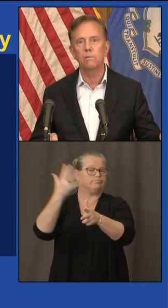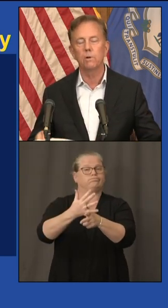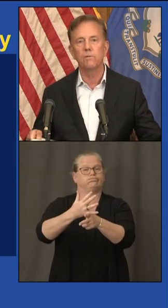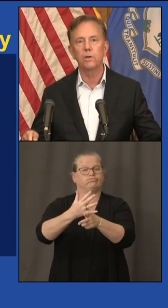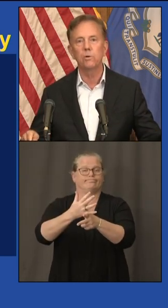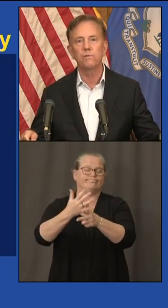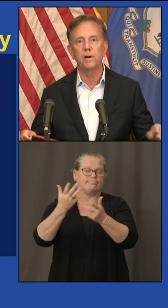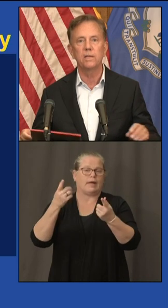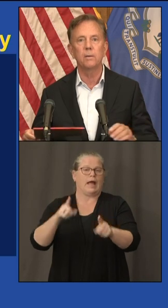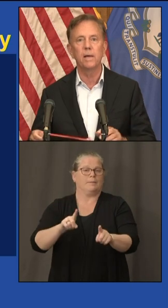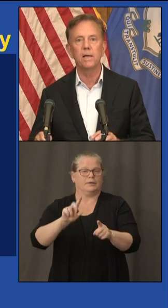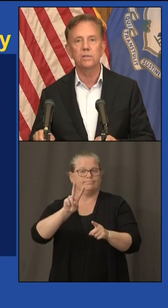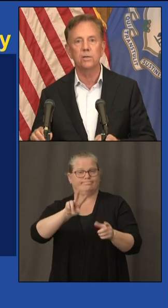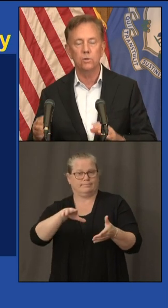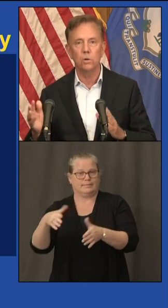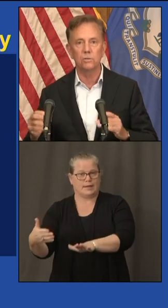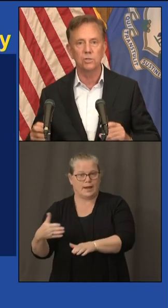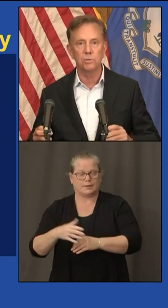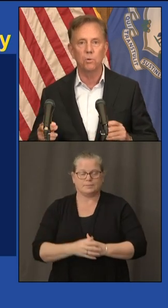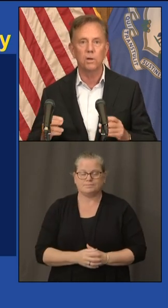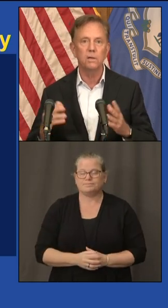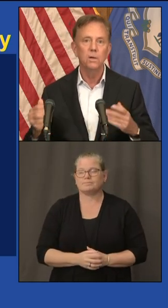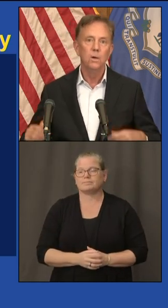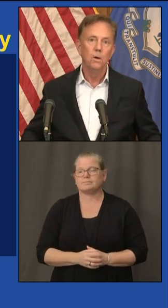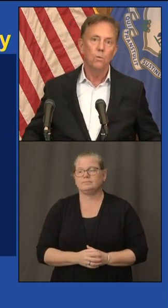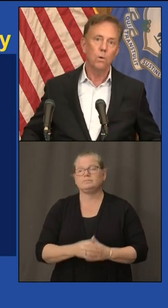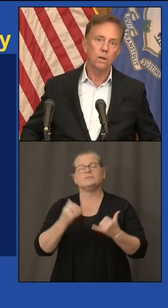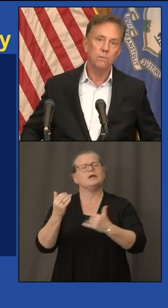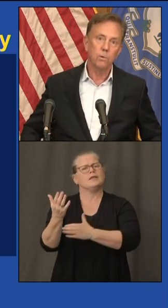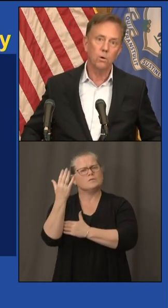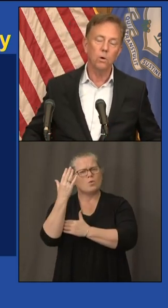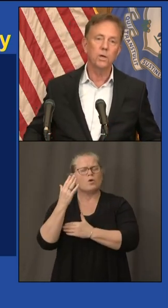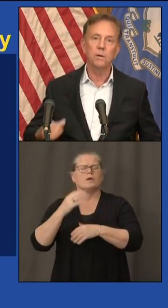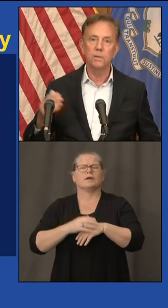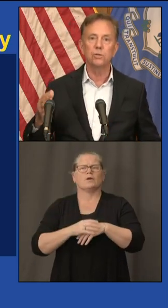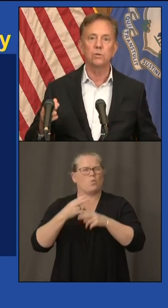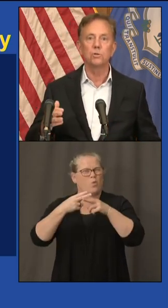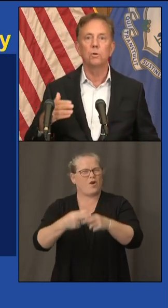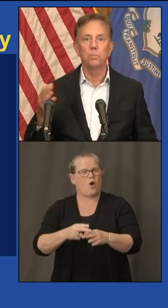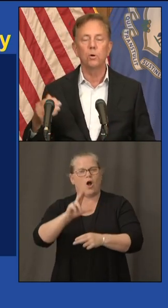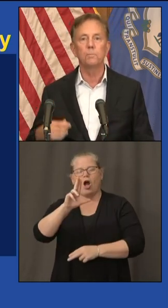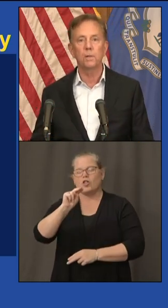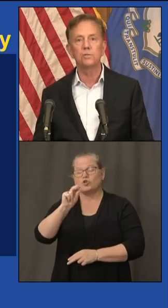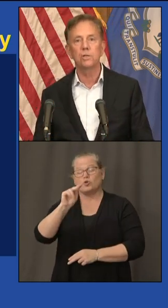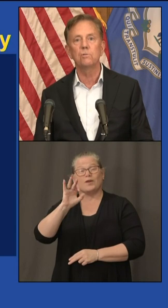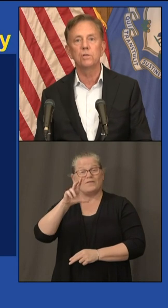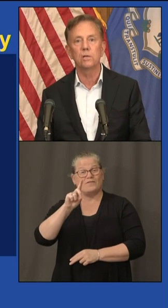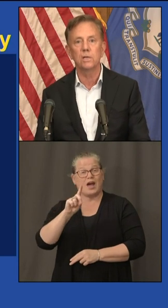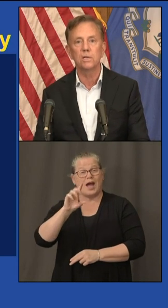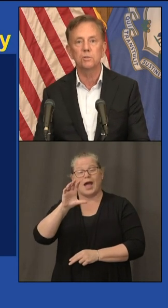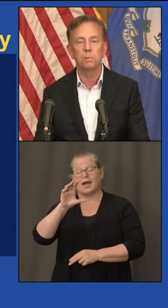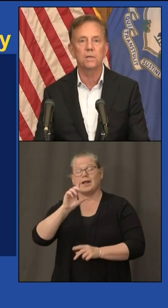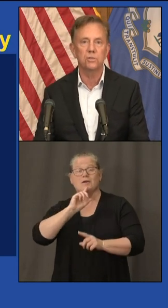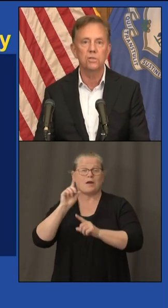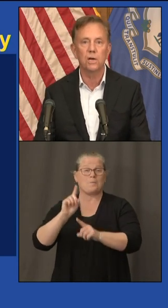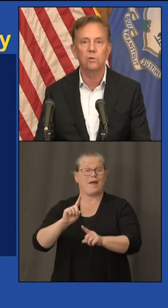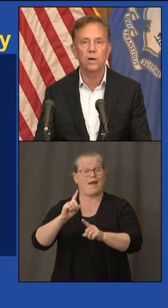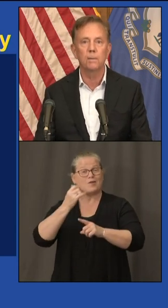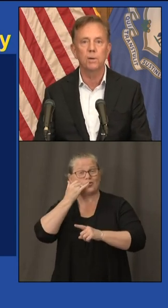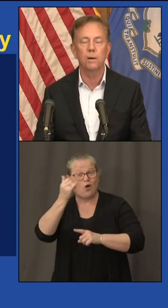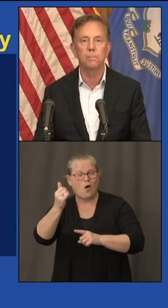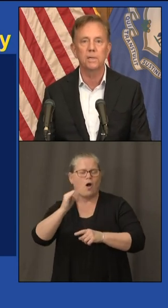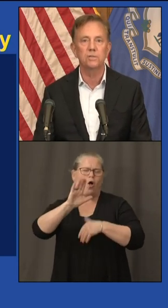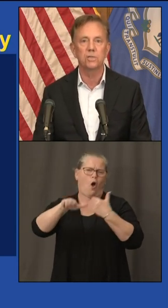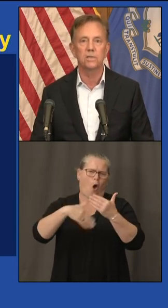we had one of our unified command calls this morning one of where all the commissioners are on board plus the utilities plus the